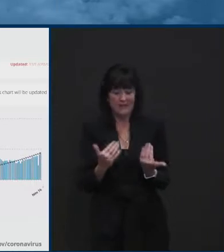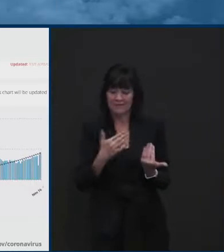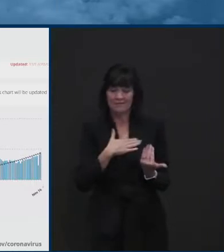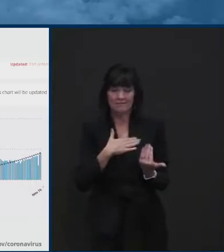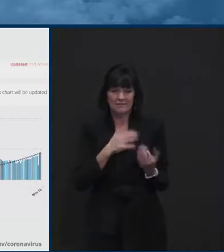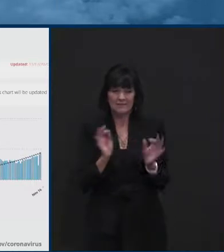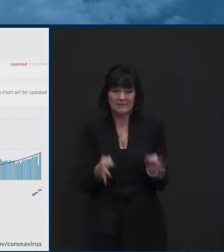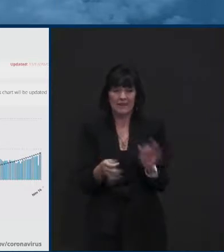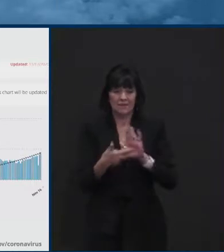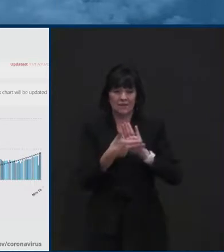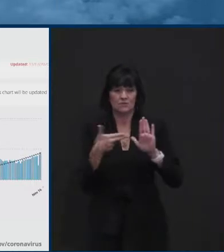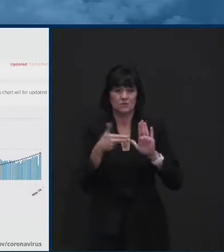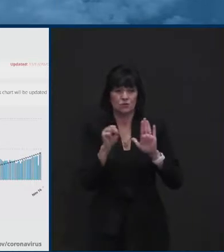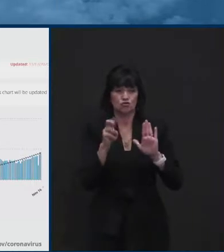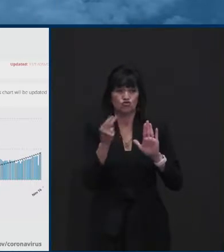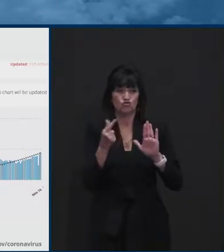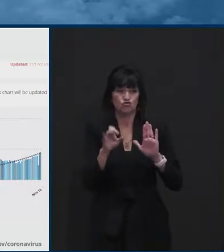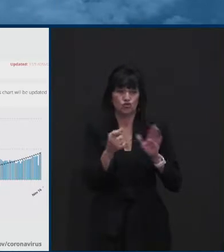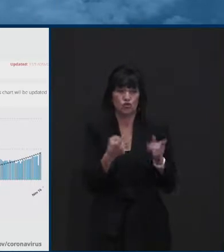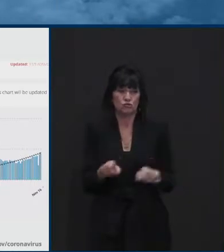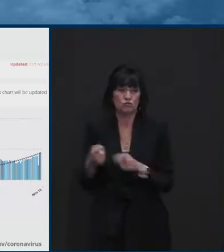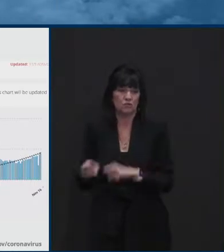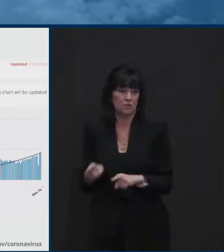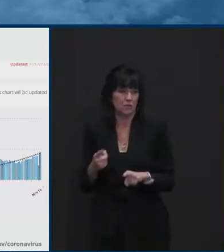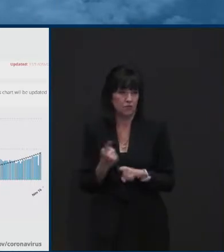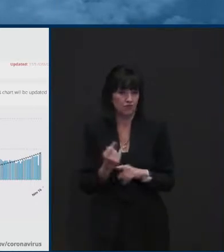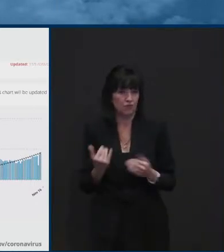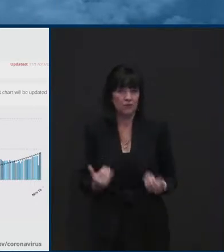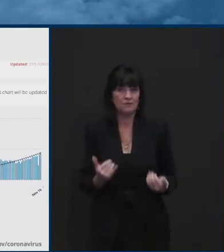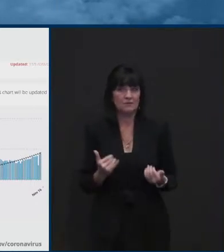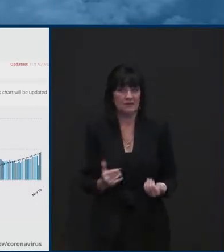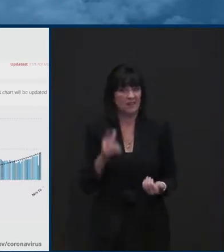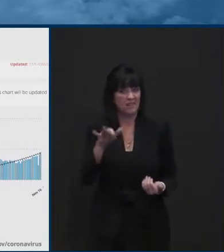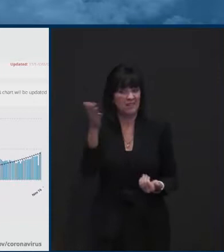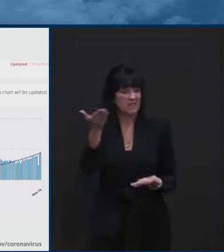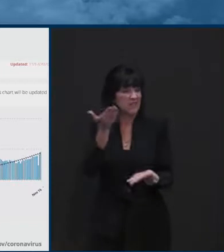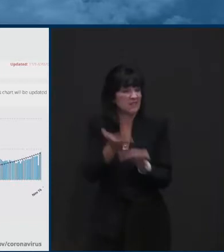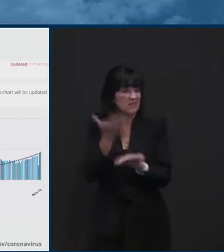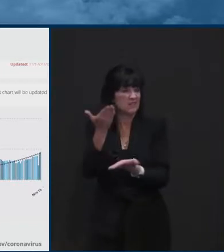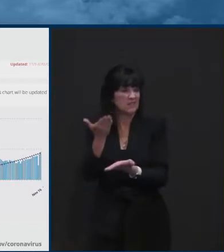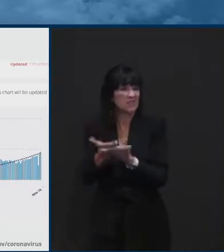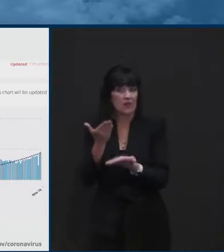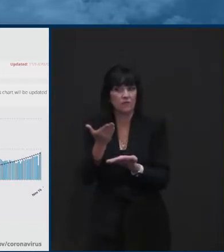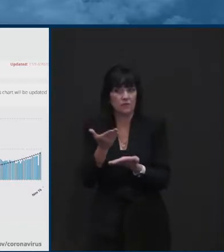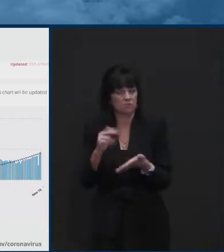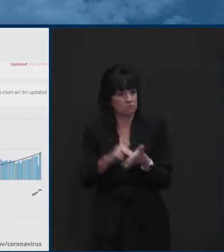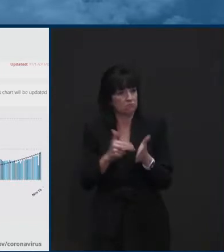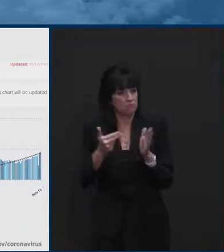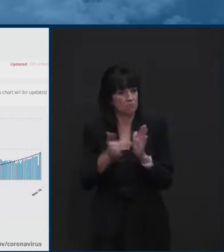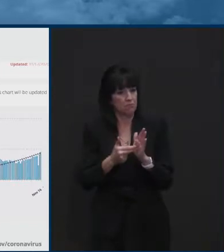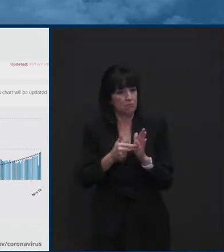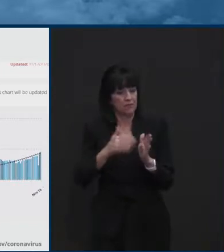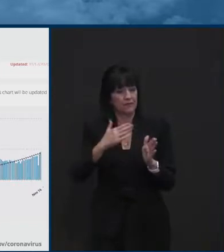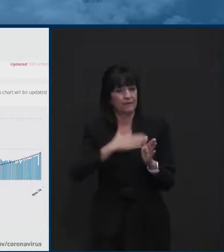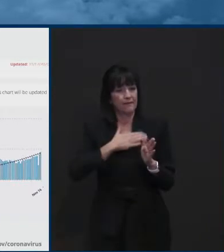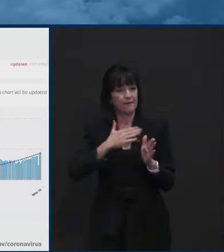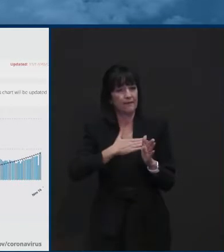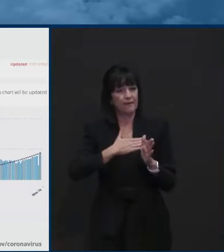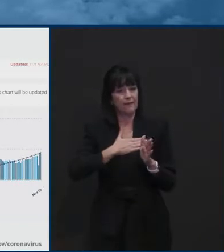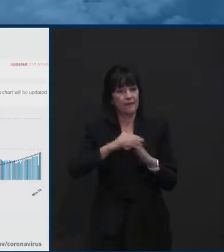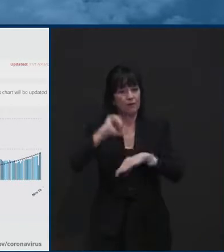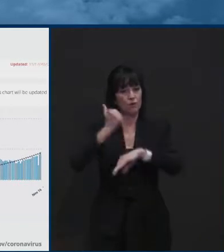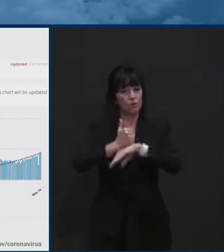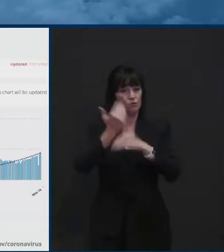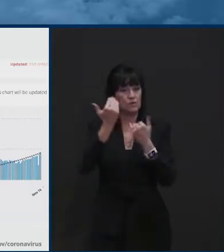And so that, that is just, it's just empirical evidence. That's just evidence that those measures work. The other part of the question